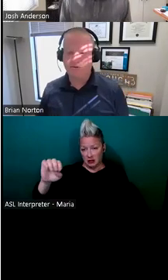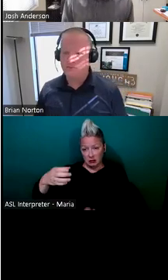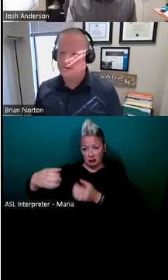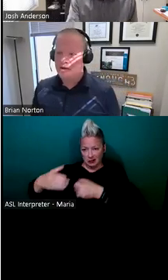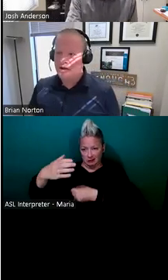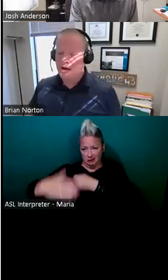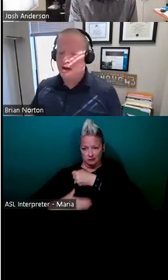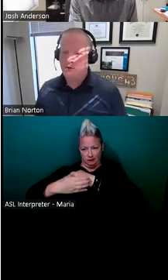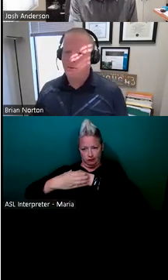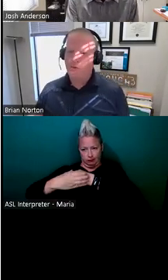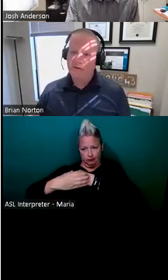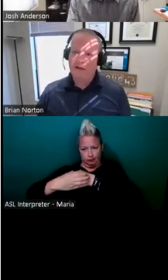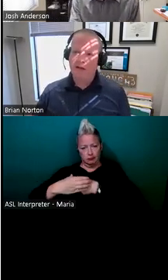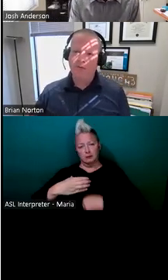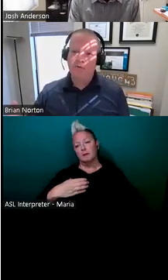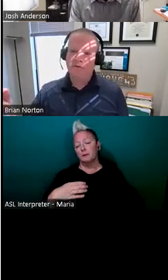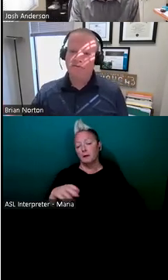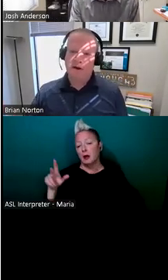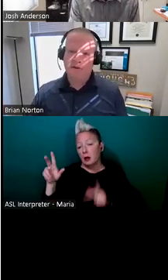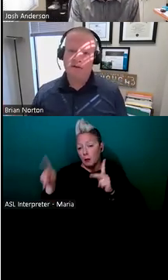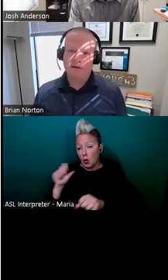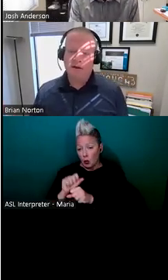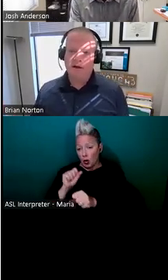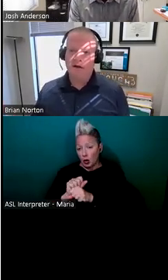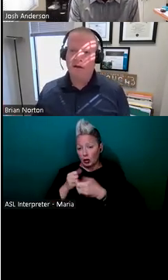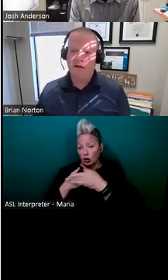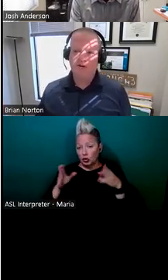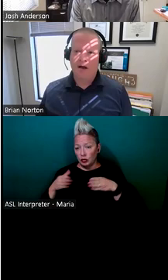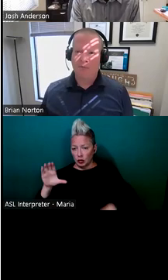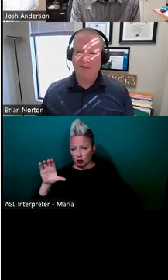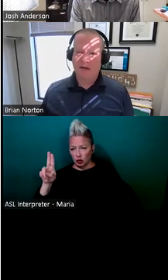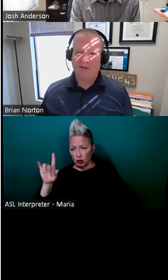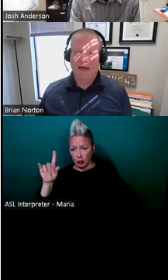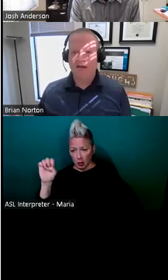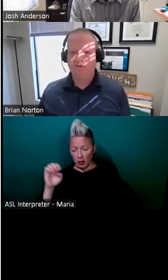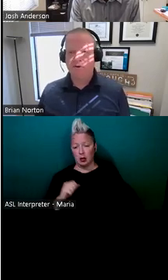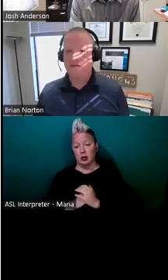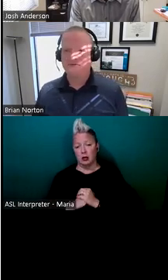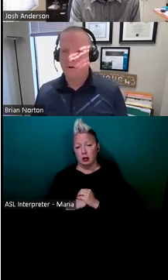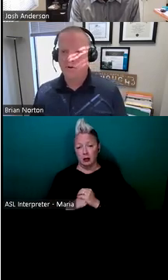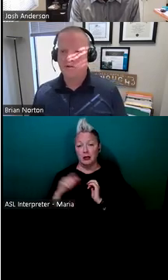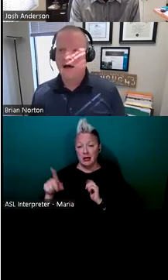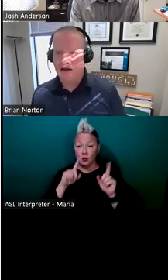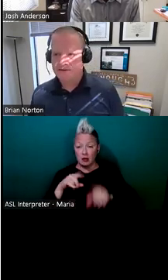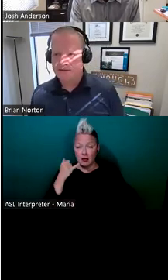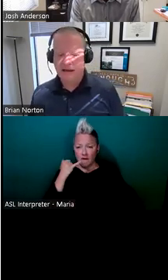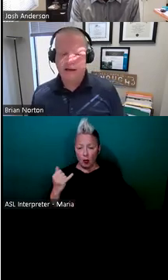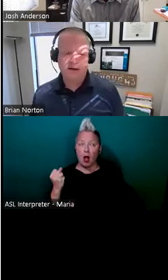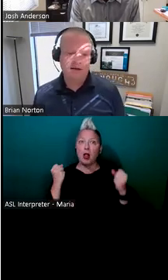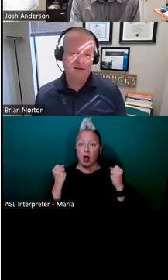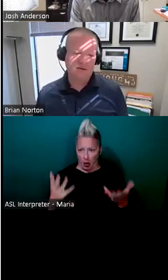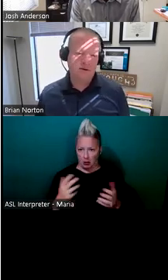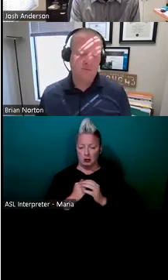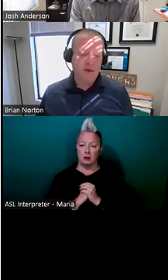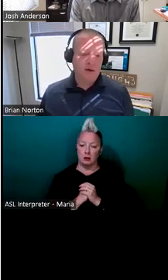an individual, um, who worked in a cubicle environment, uh, and his job entailed answering the phone a lot. Uh,